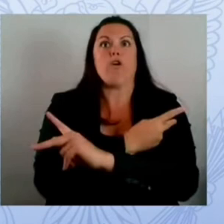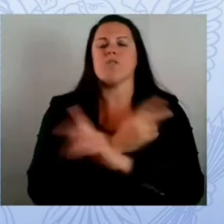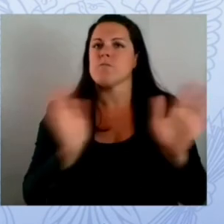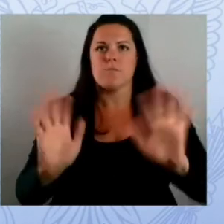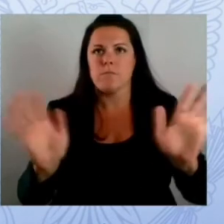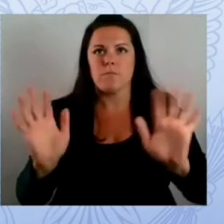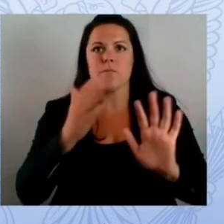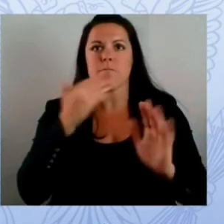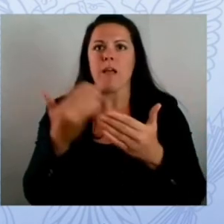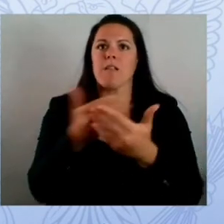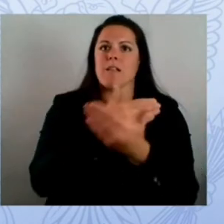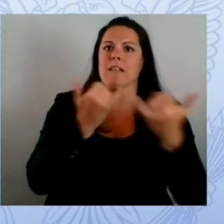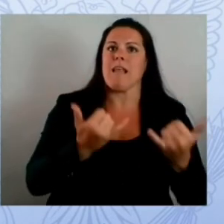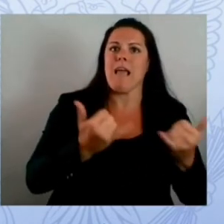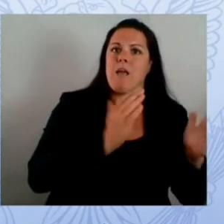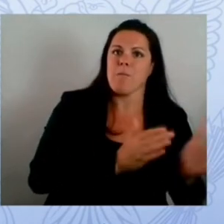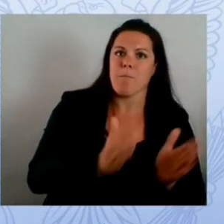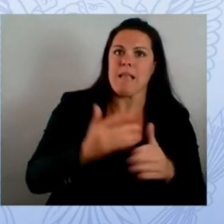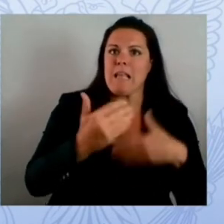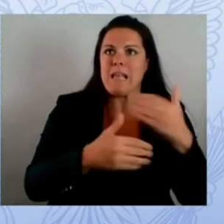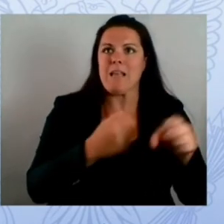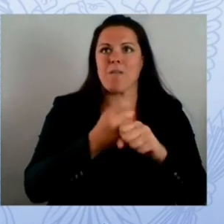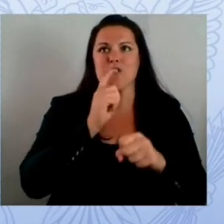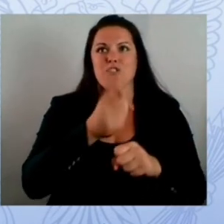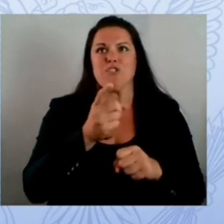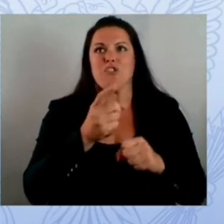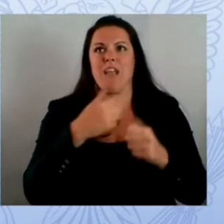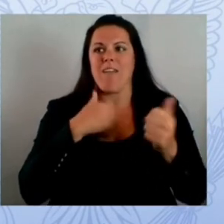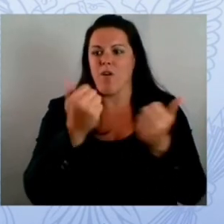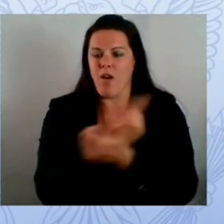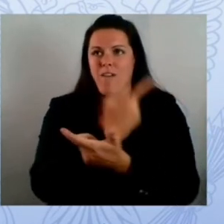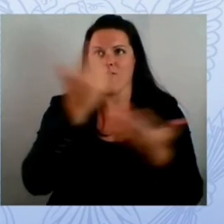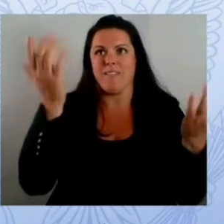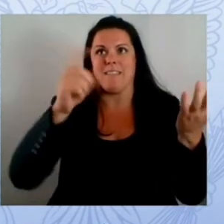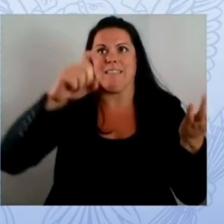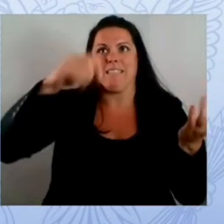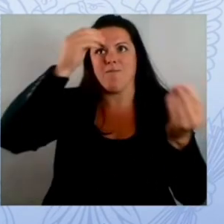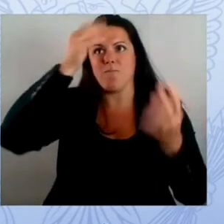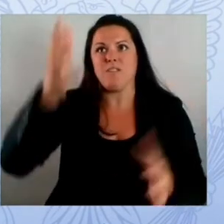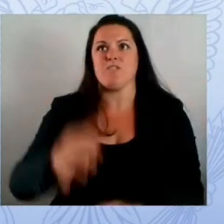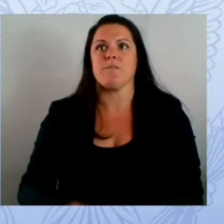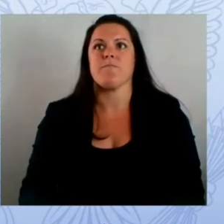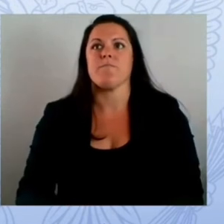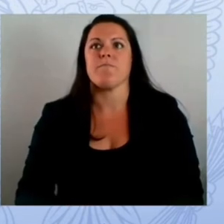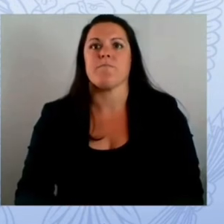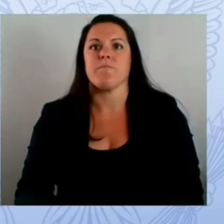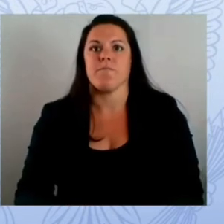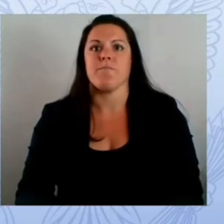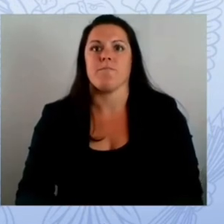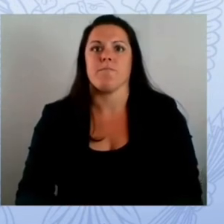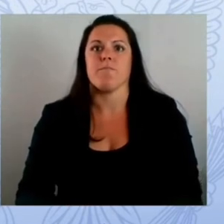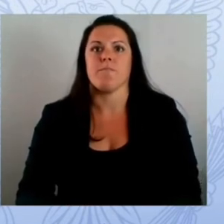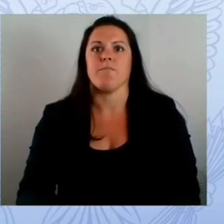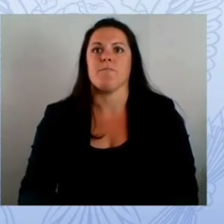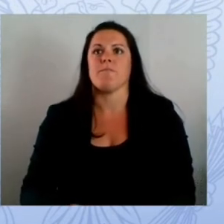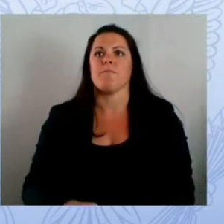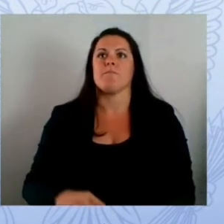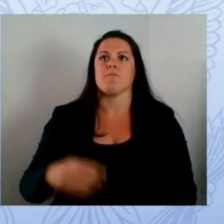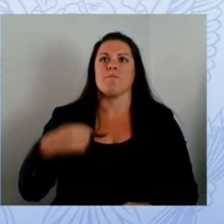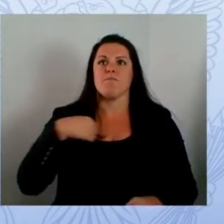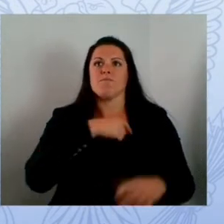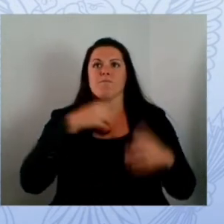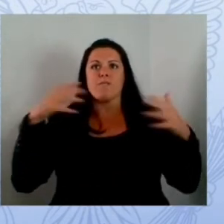district just the week before which is you know pretty amazing and having those trusted relationships put us in a position